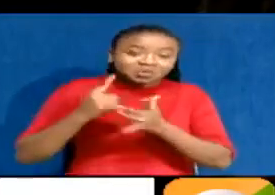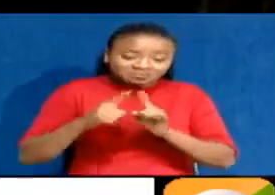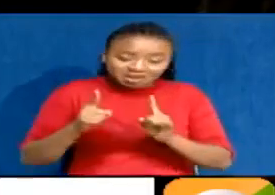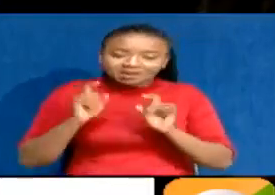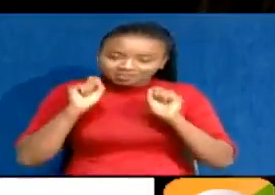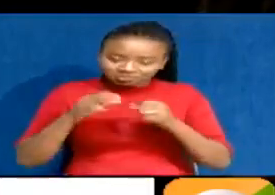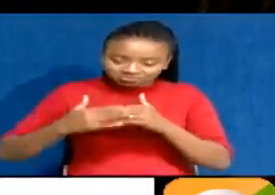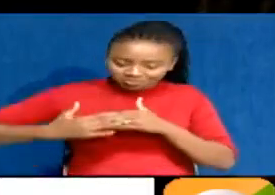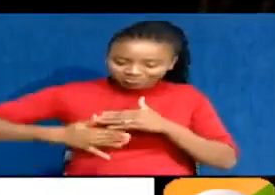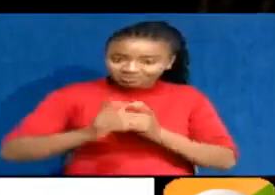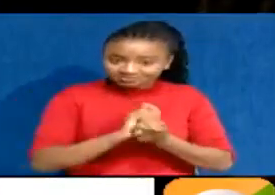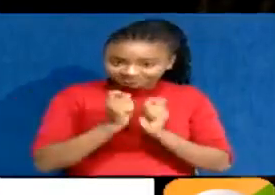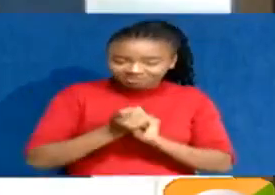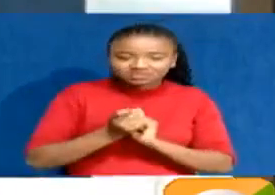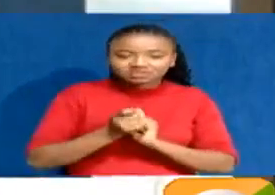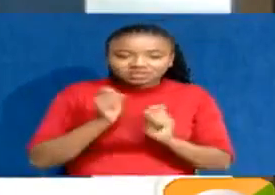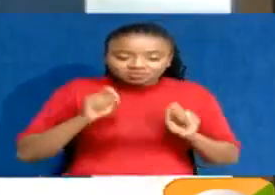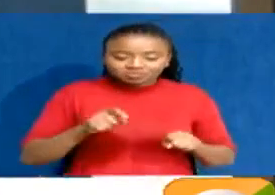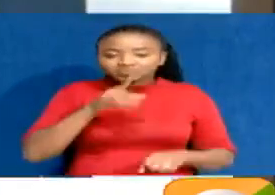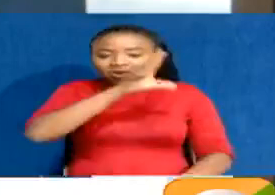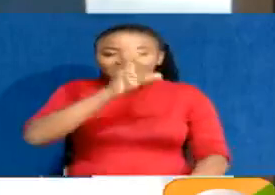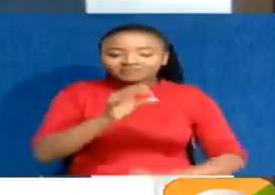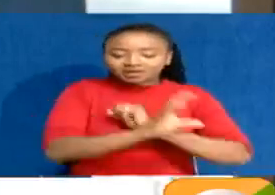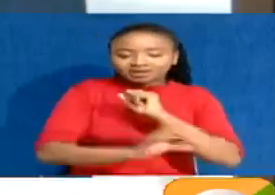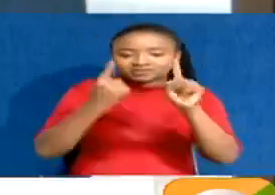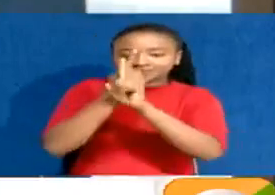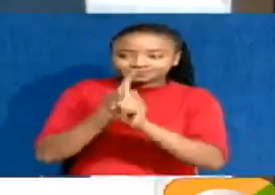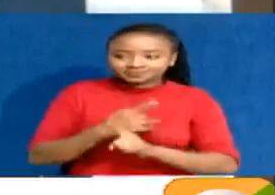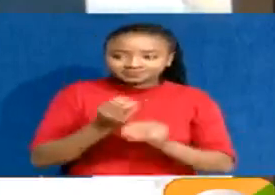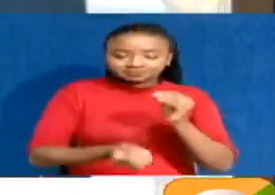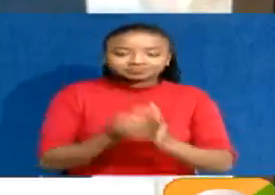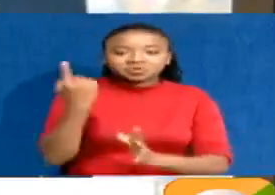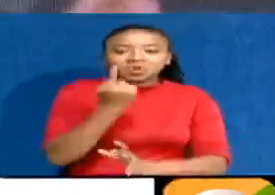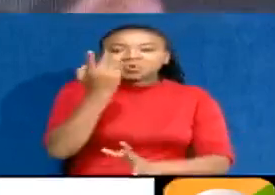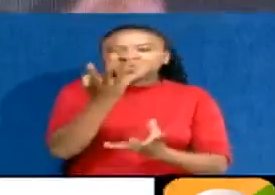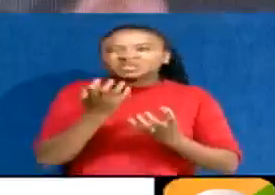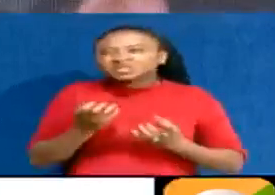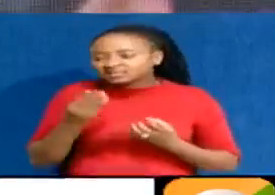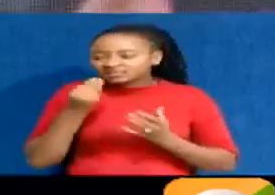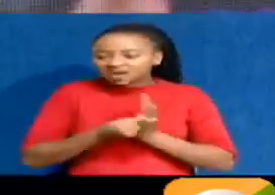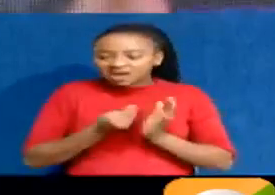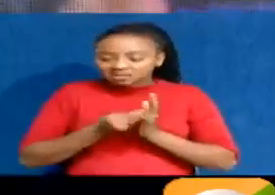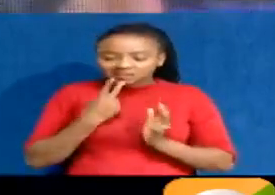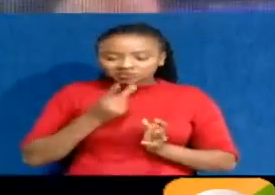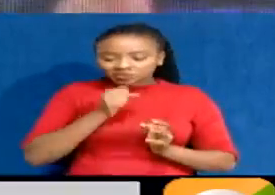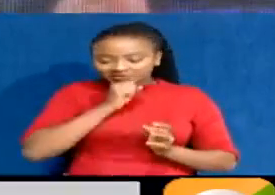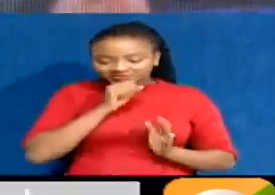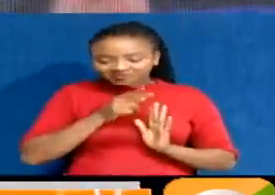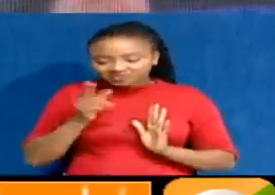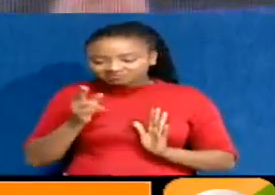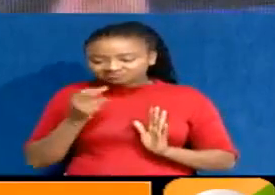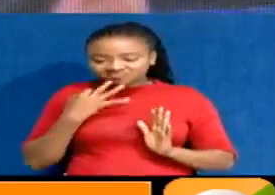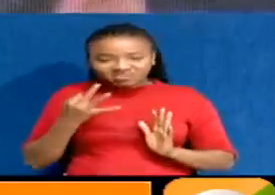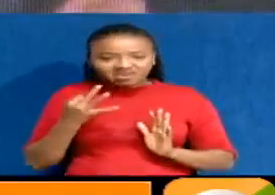stakeholders are to be put into action. You only need 250 to 300 million, I believe,